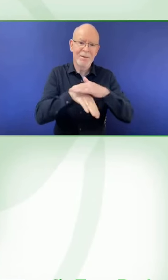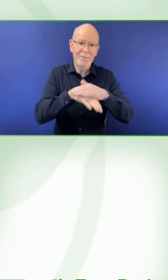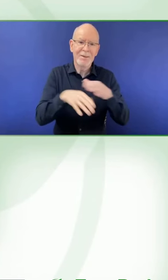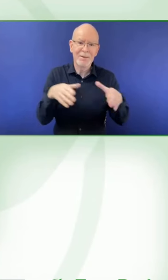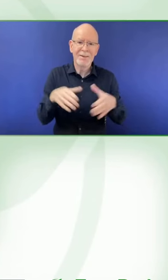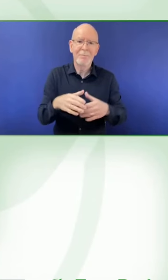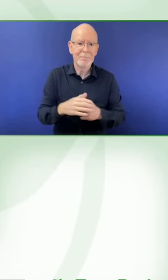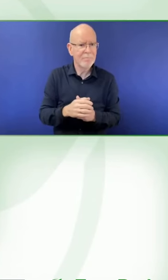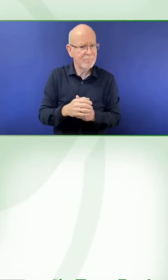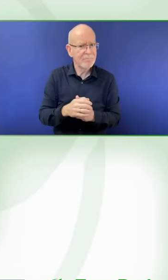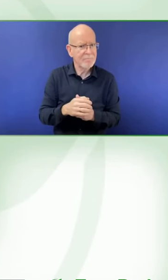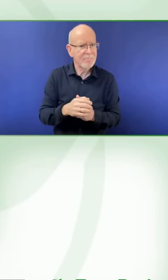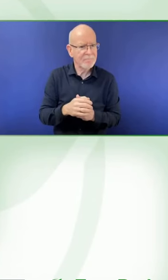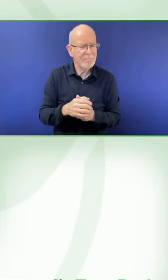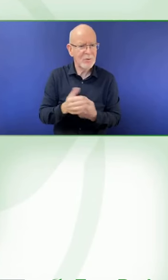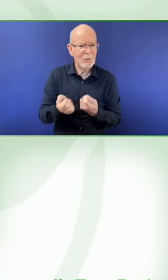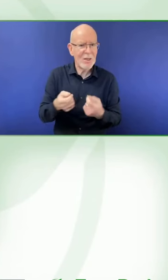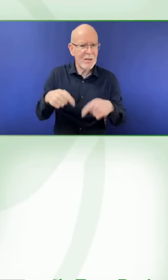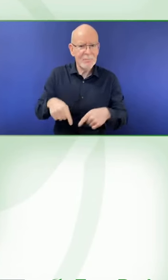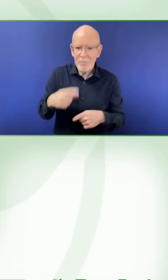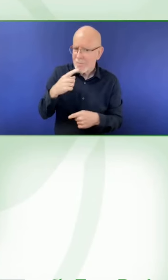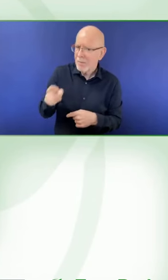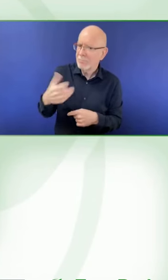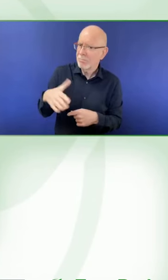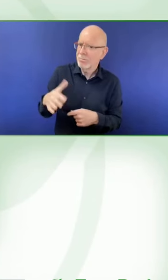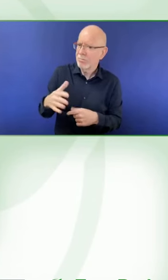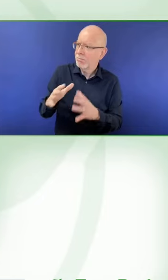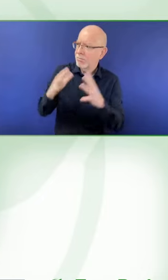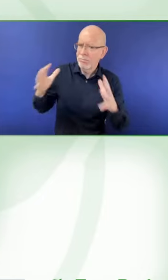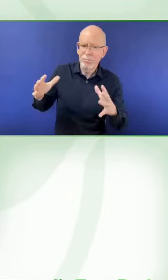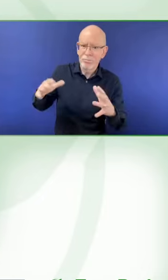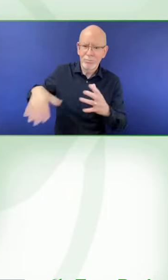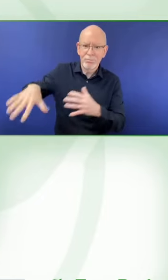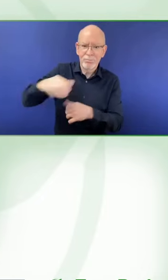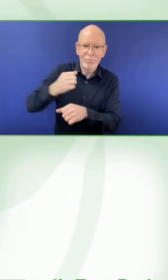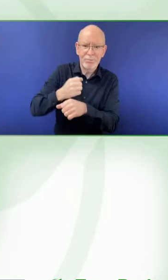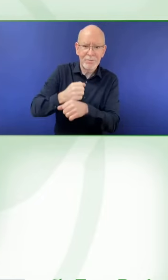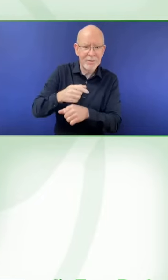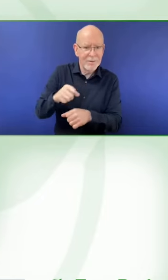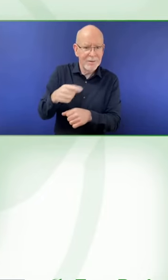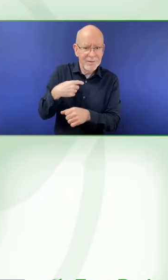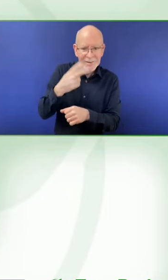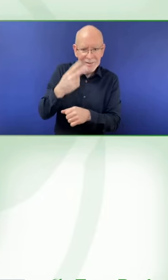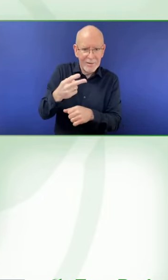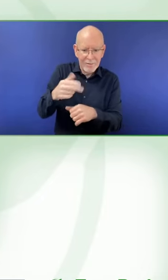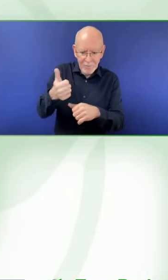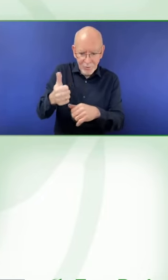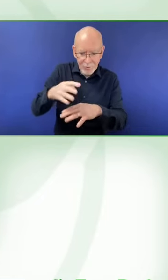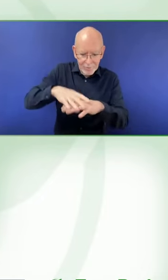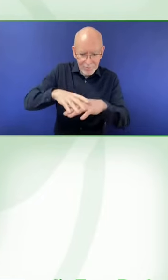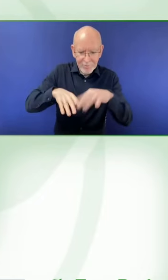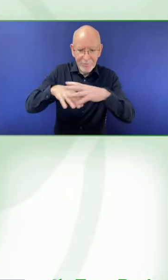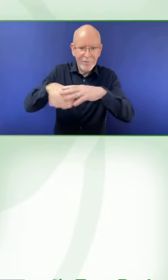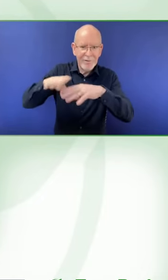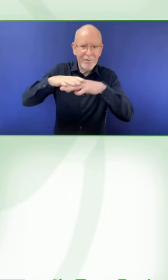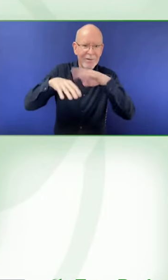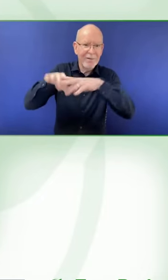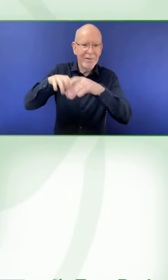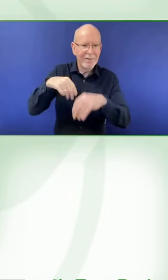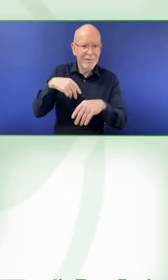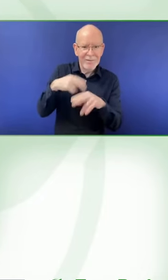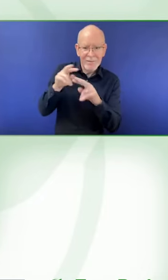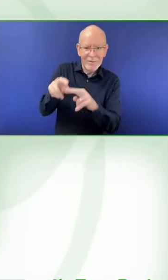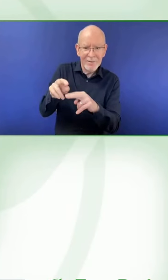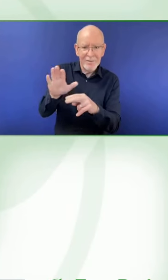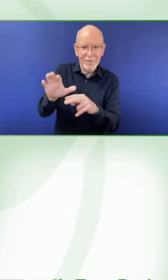and structure. There's so many different things to tackle when you're truly trying to embed this and that's certainly what I've seen as well in my